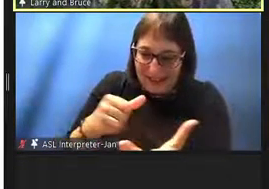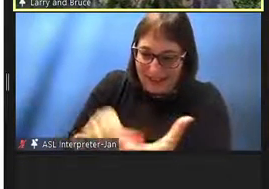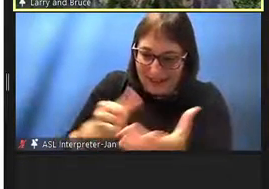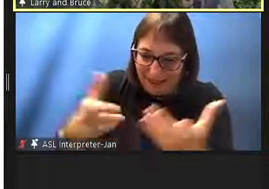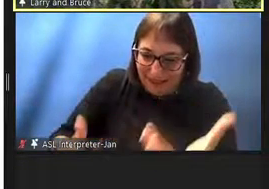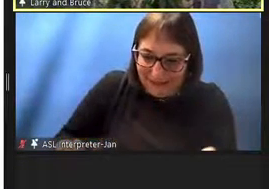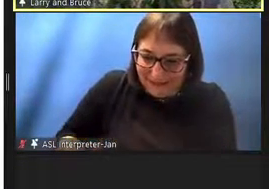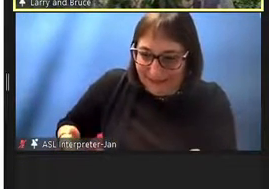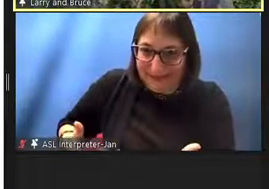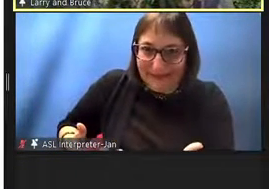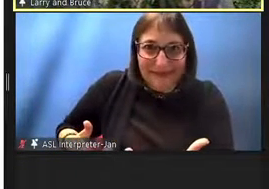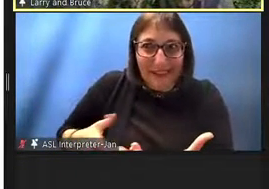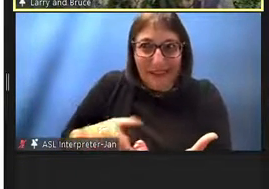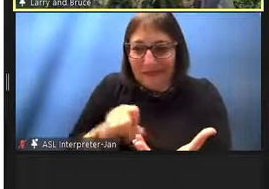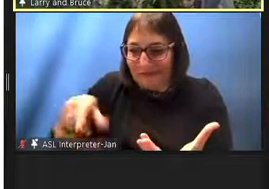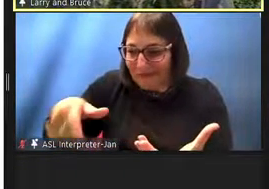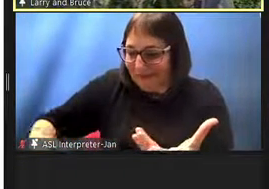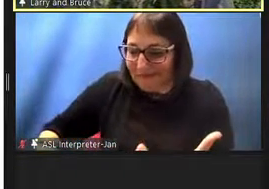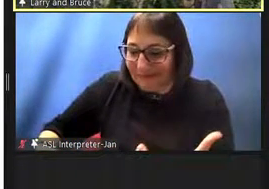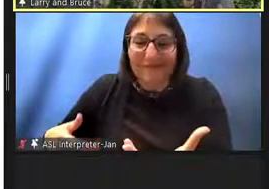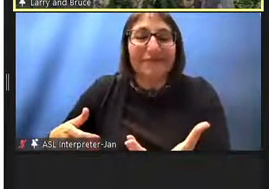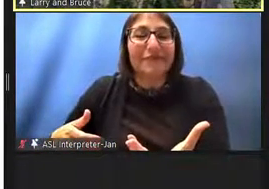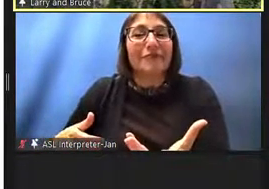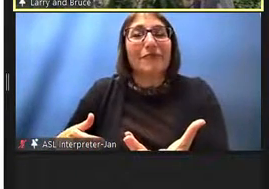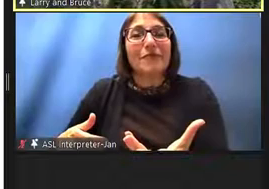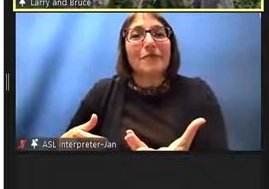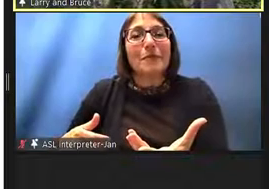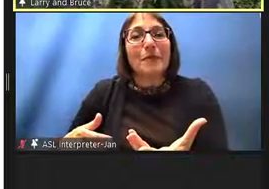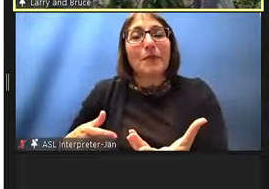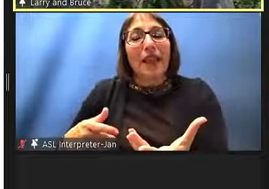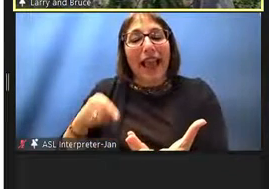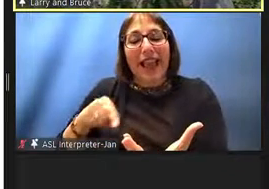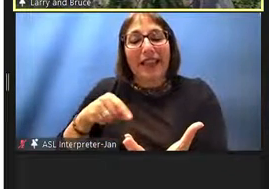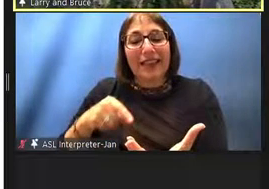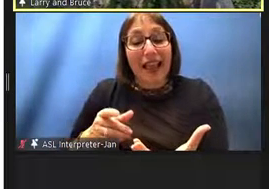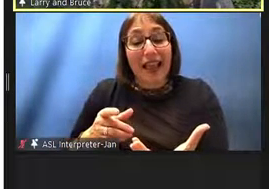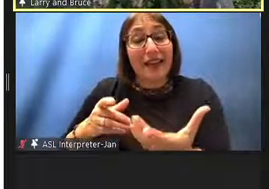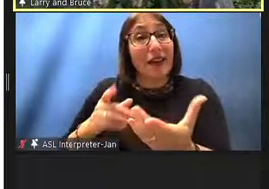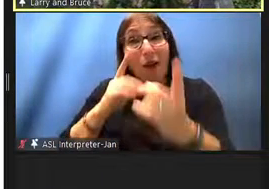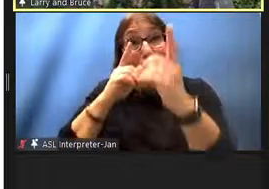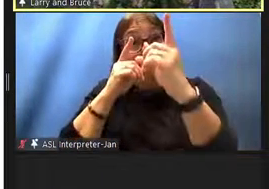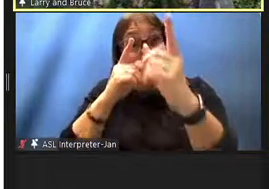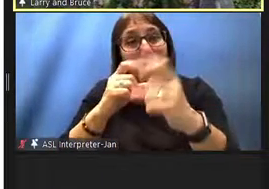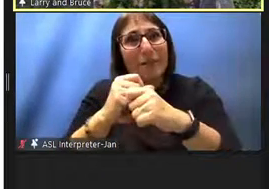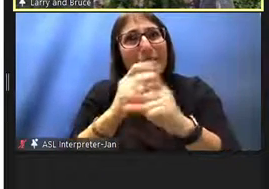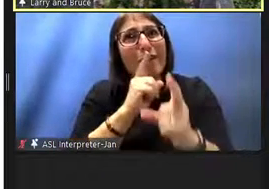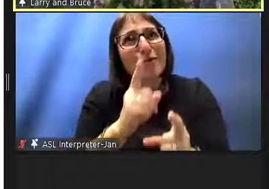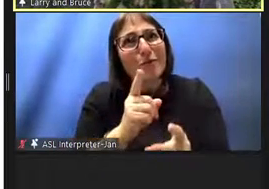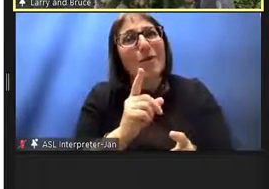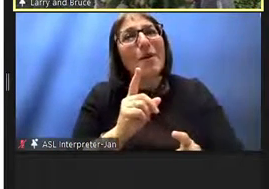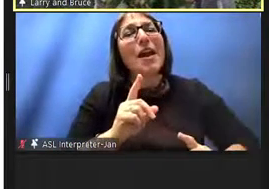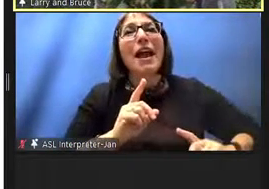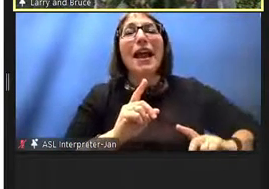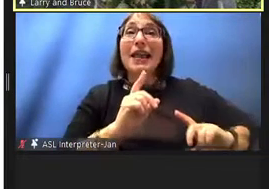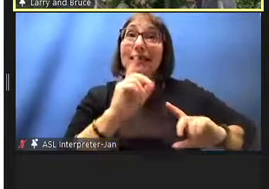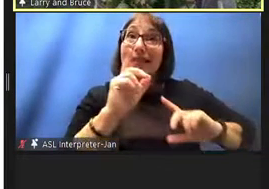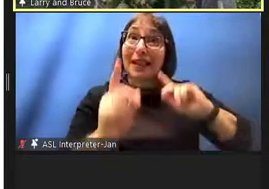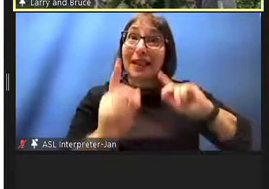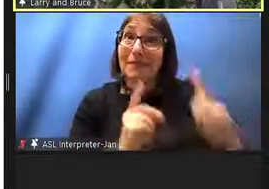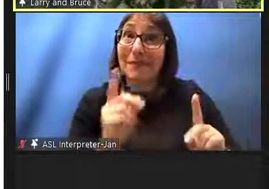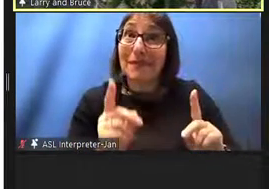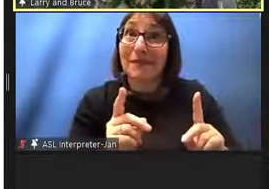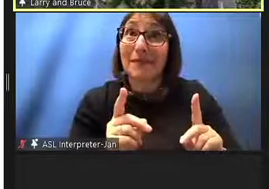the return of the language to our families through the babies uh